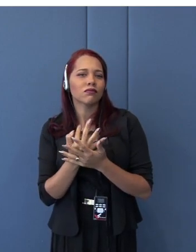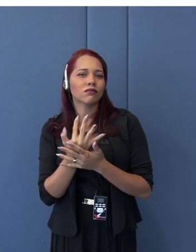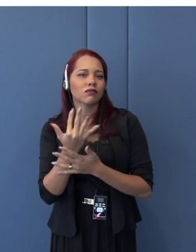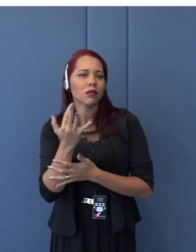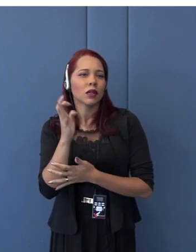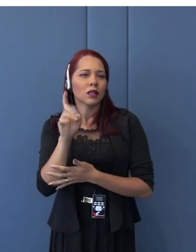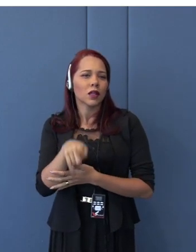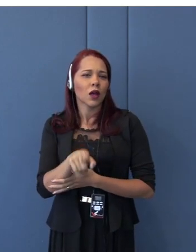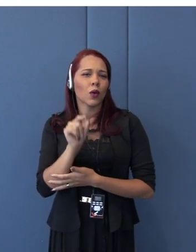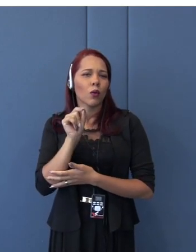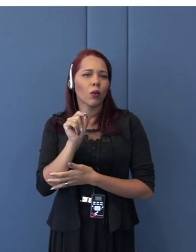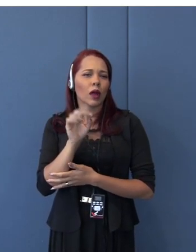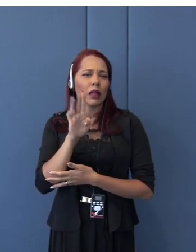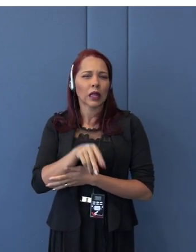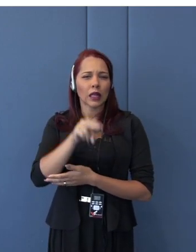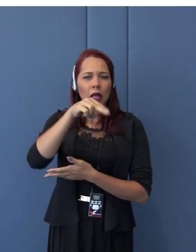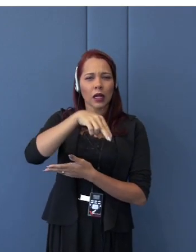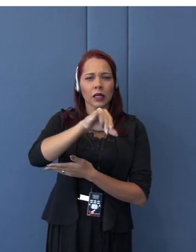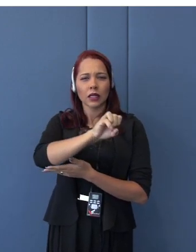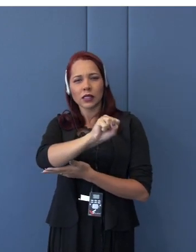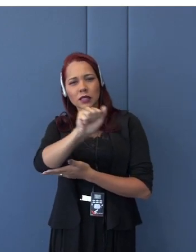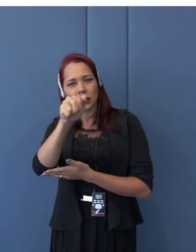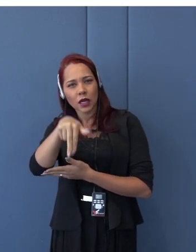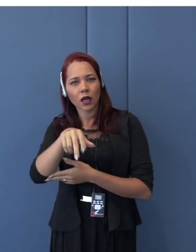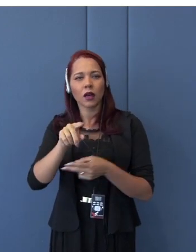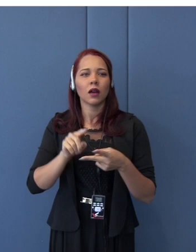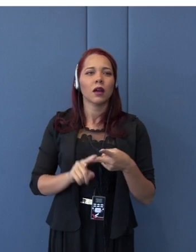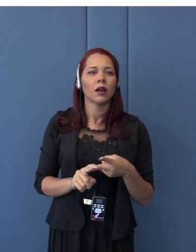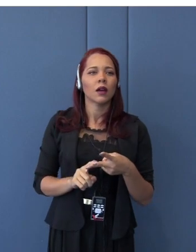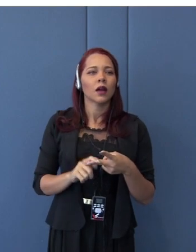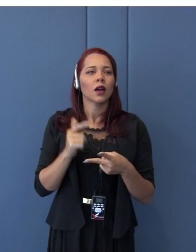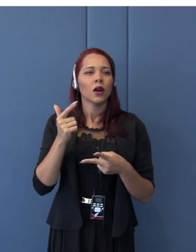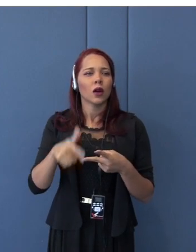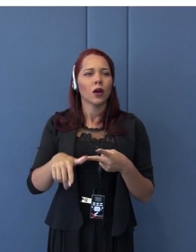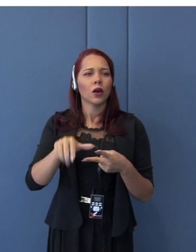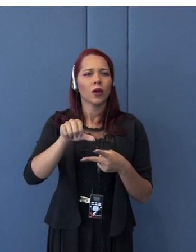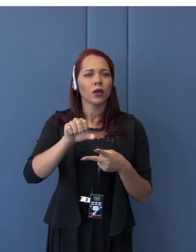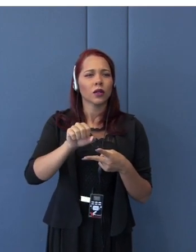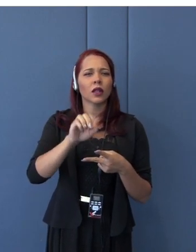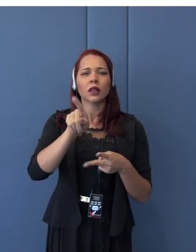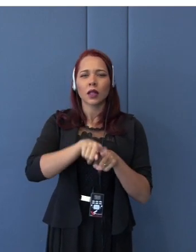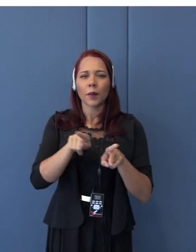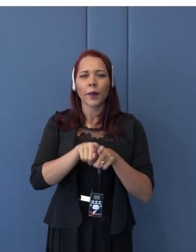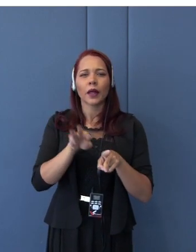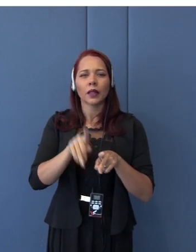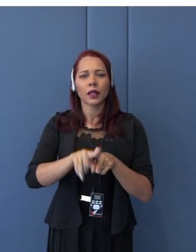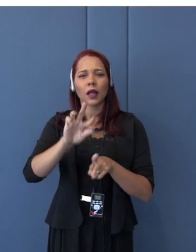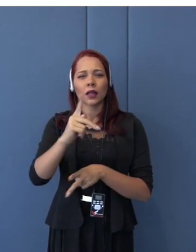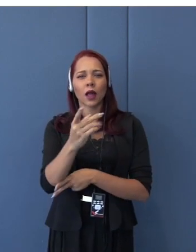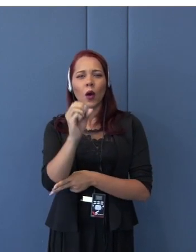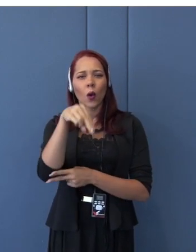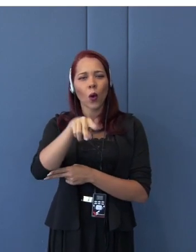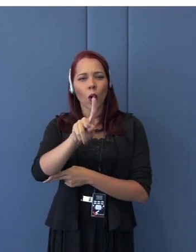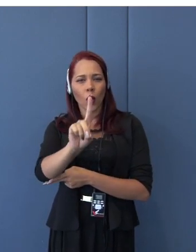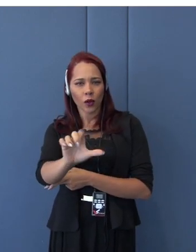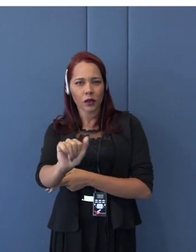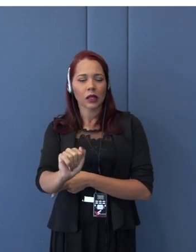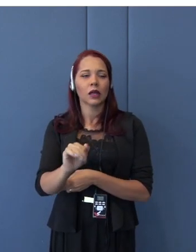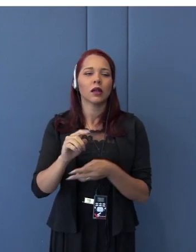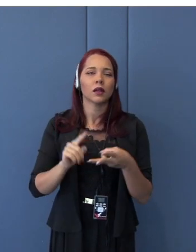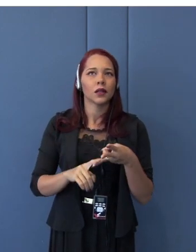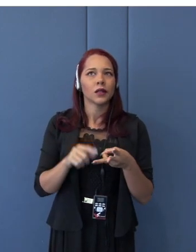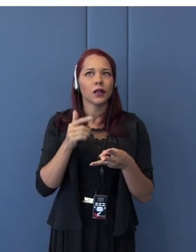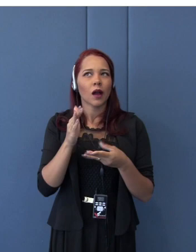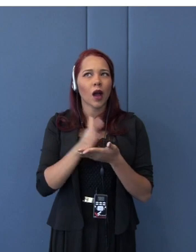Nissan and also Swindon by Honda and also some other places for